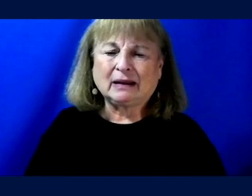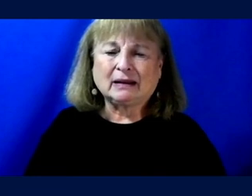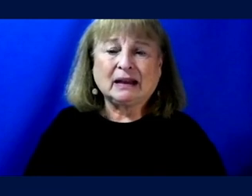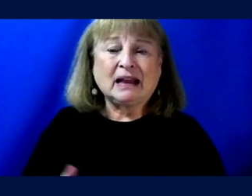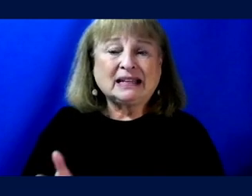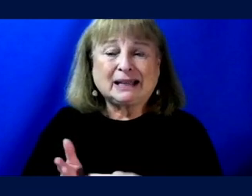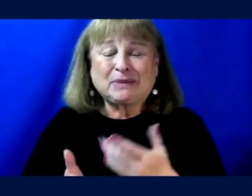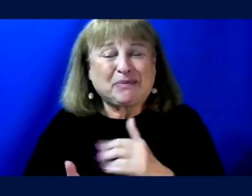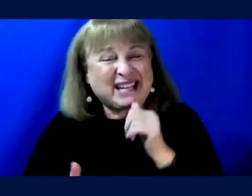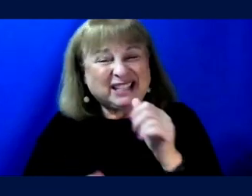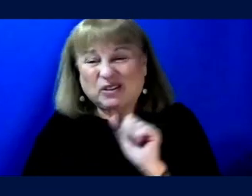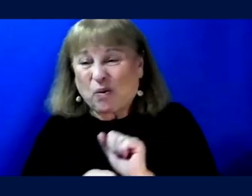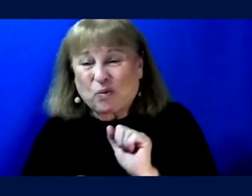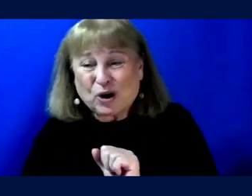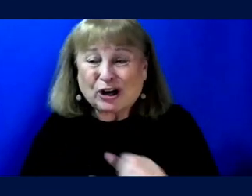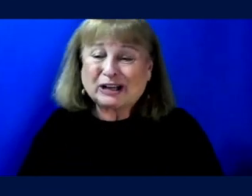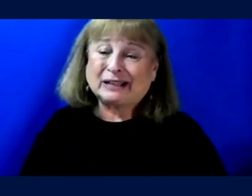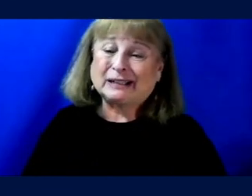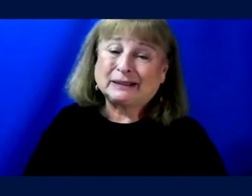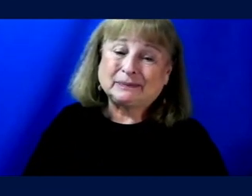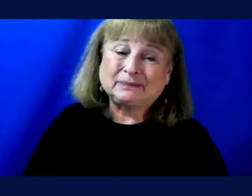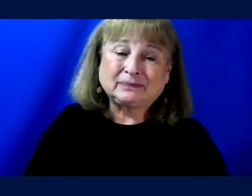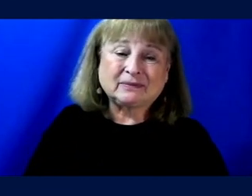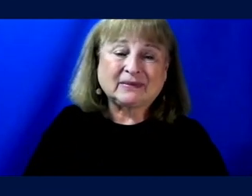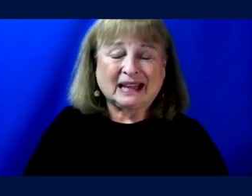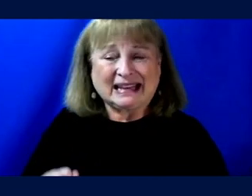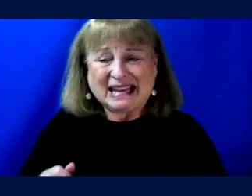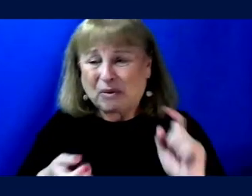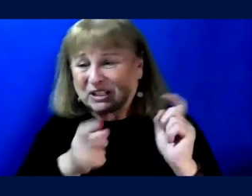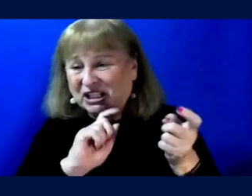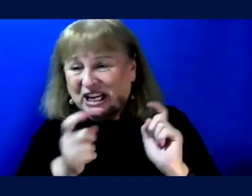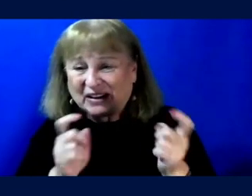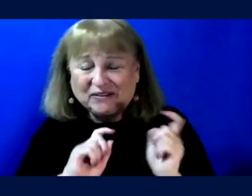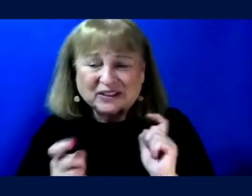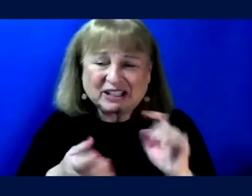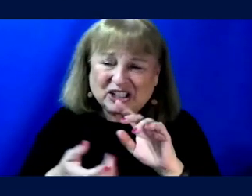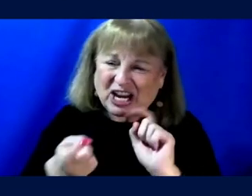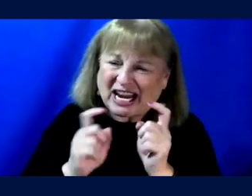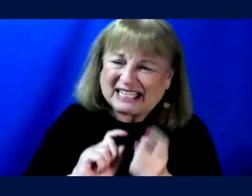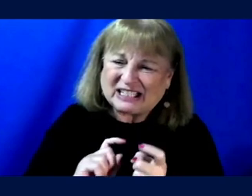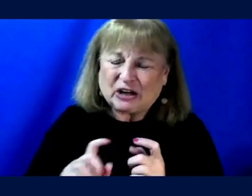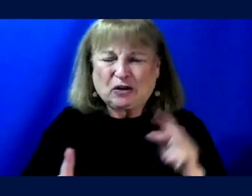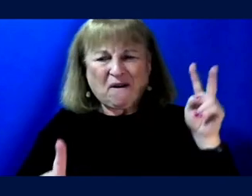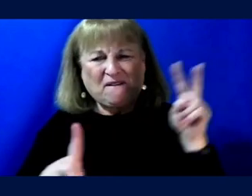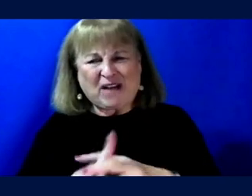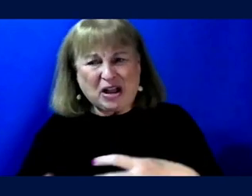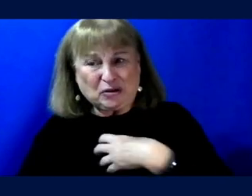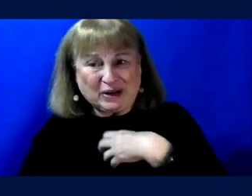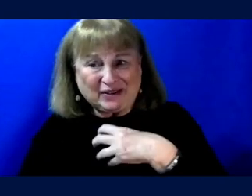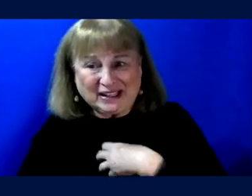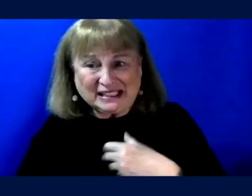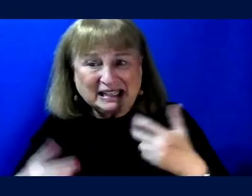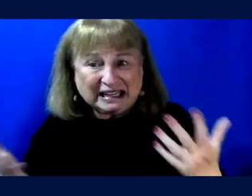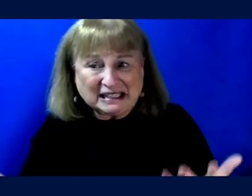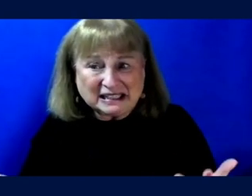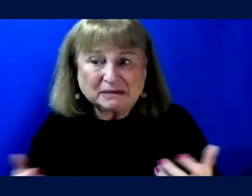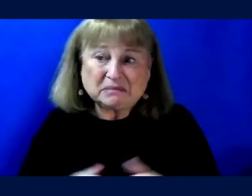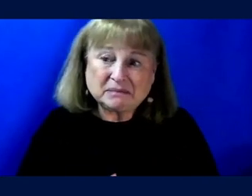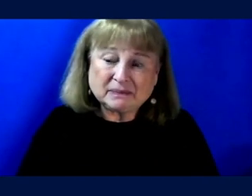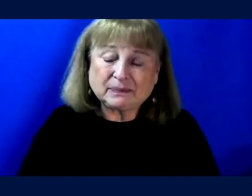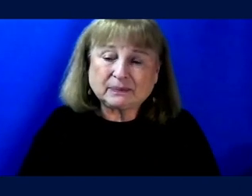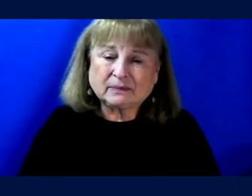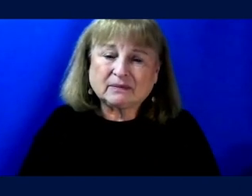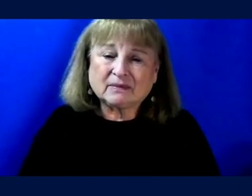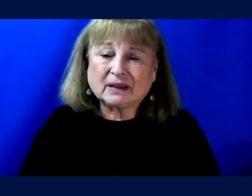there avenues to shift and change or to file grievances in some cases? And